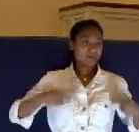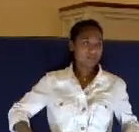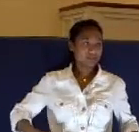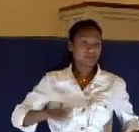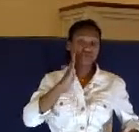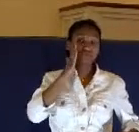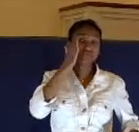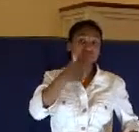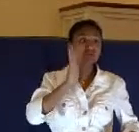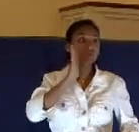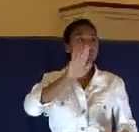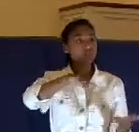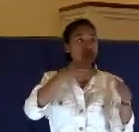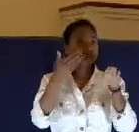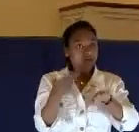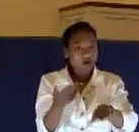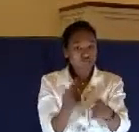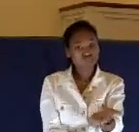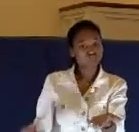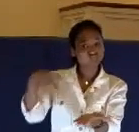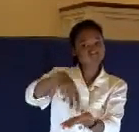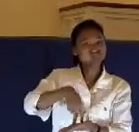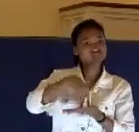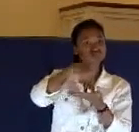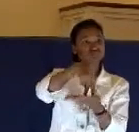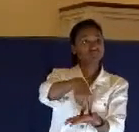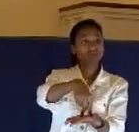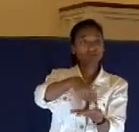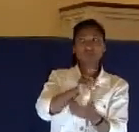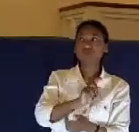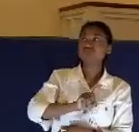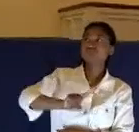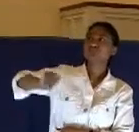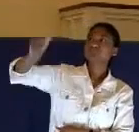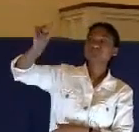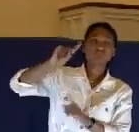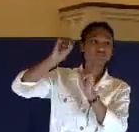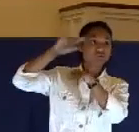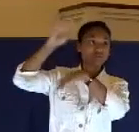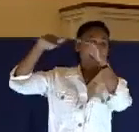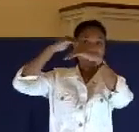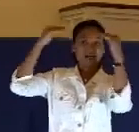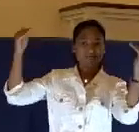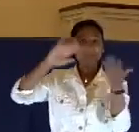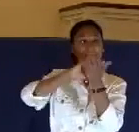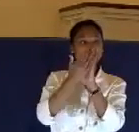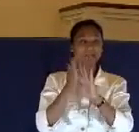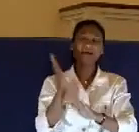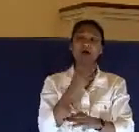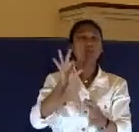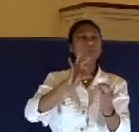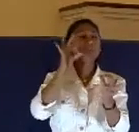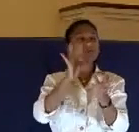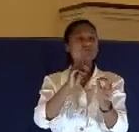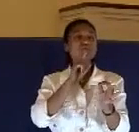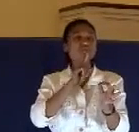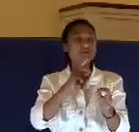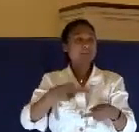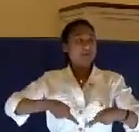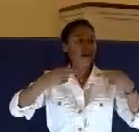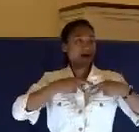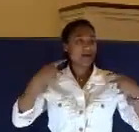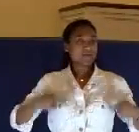would die and rise again and ascend to heaven as our perfect eternal high priest